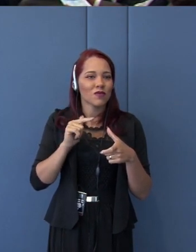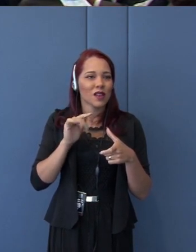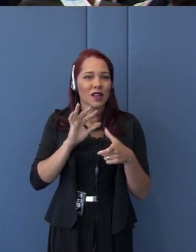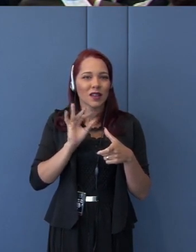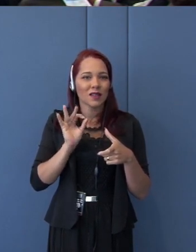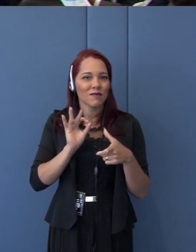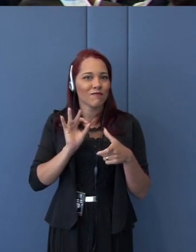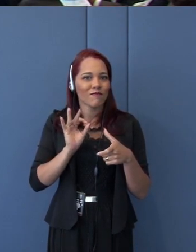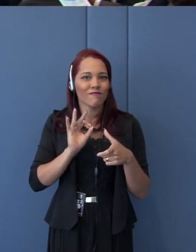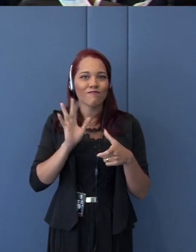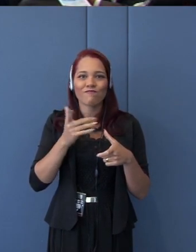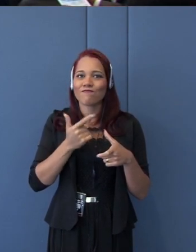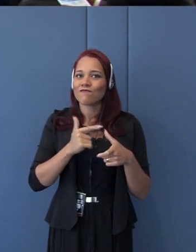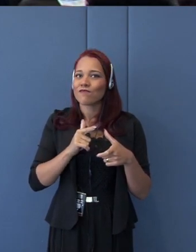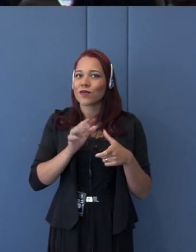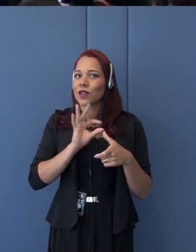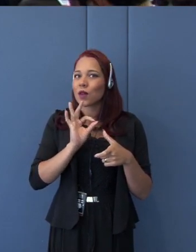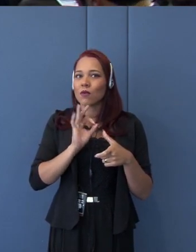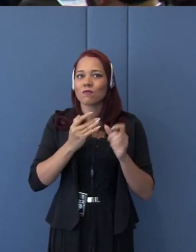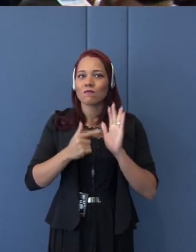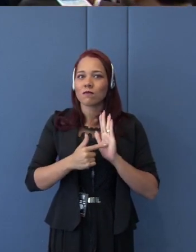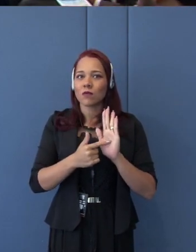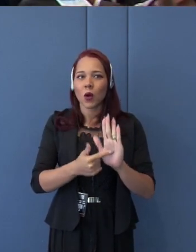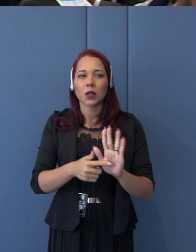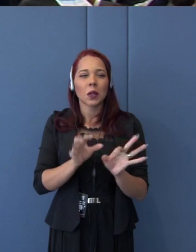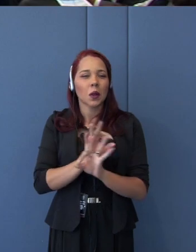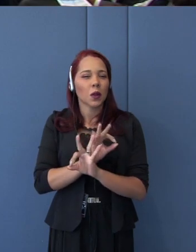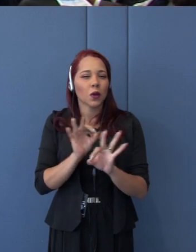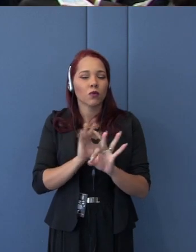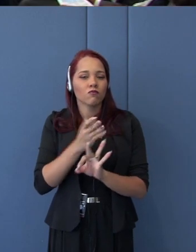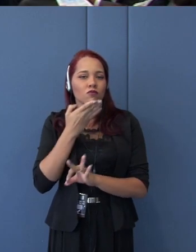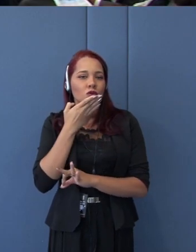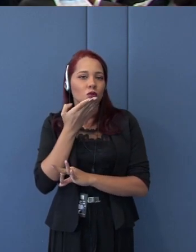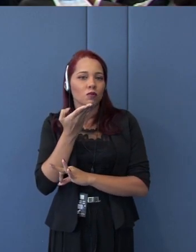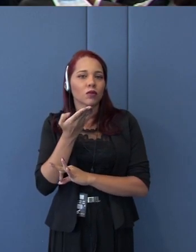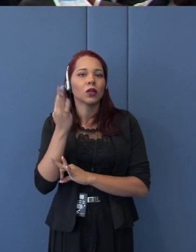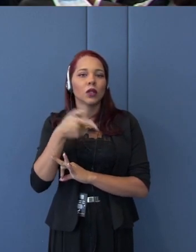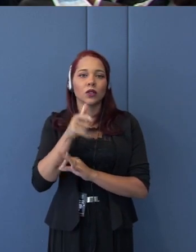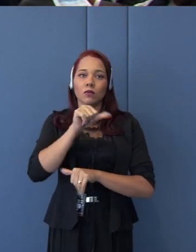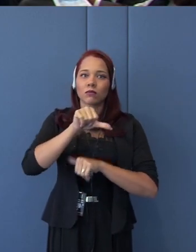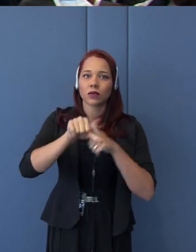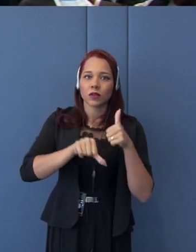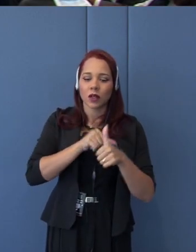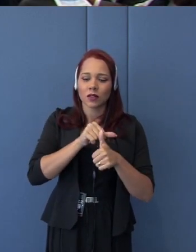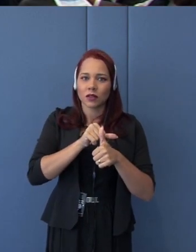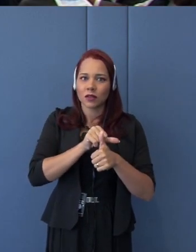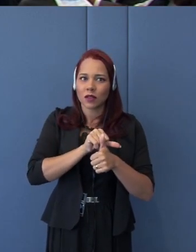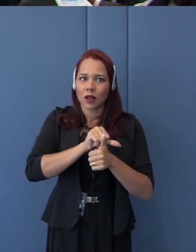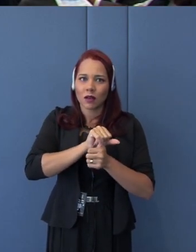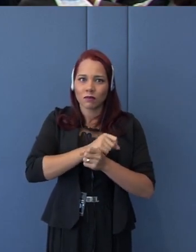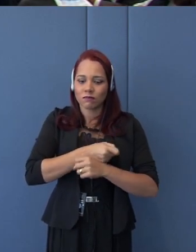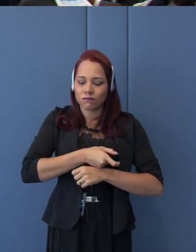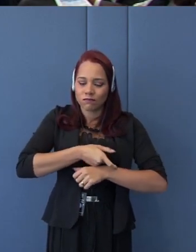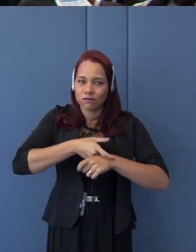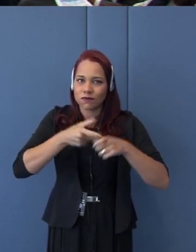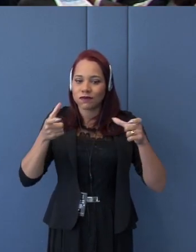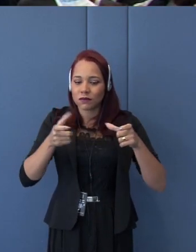any, you know, kind of dramatic change there. So, things becoming rather